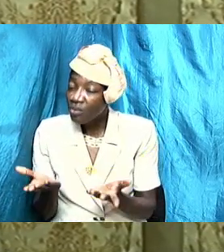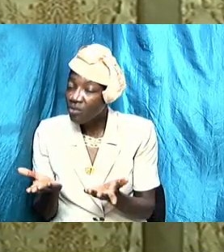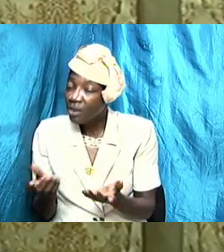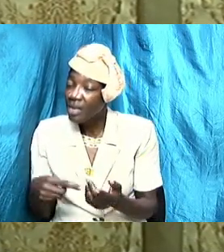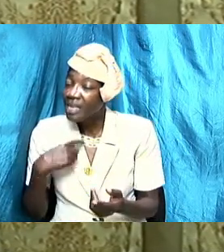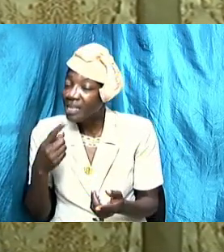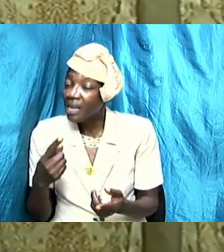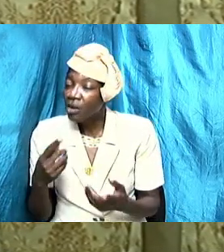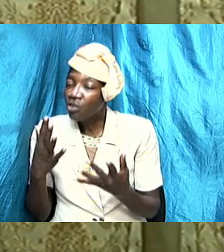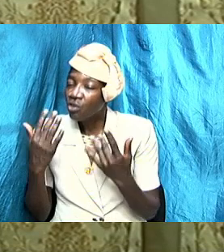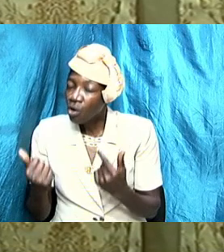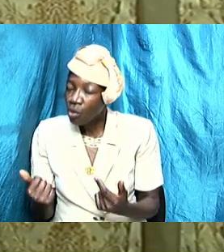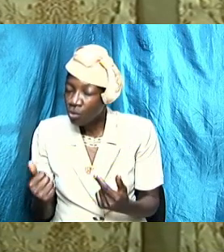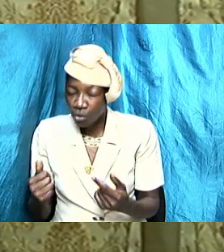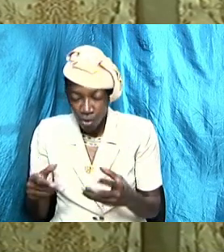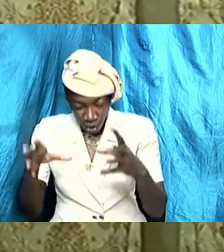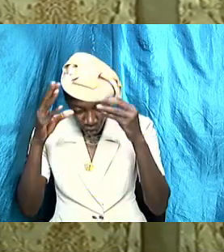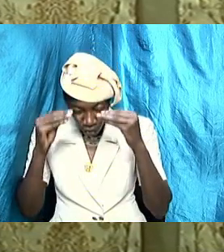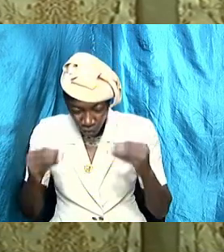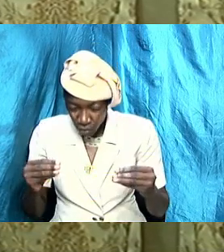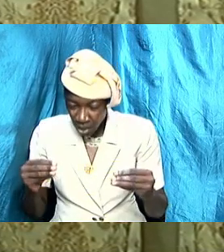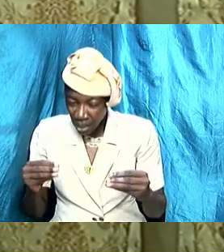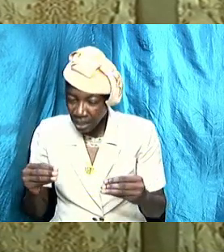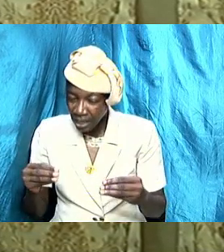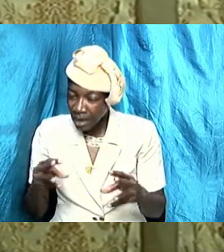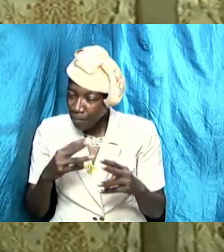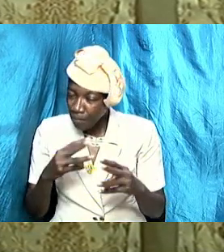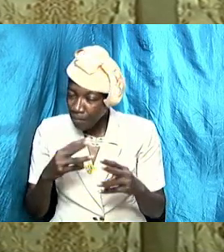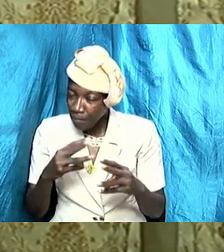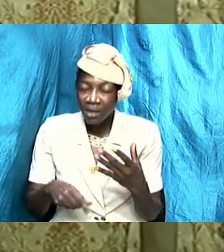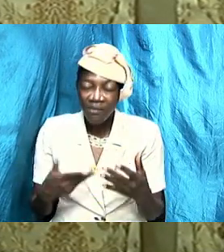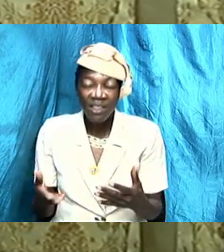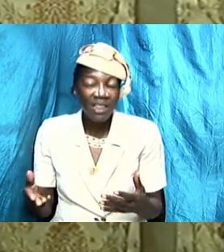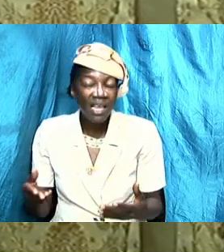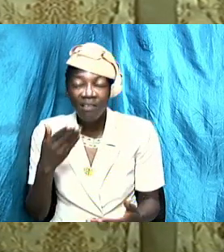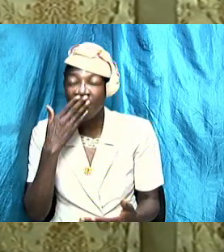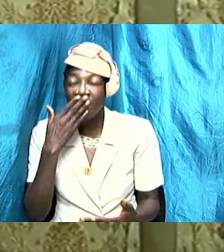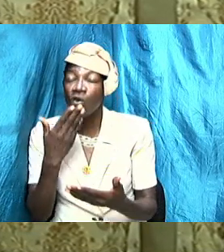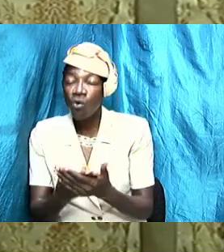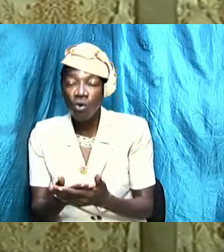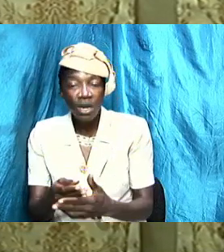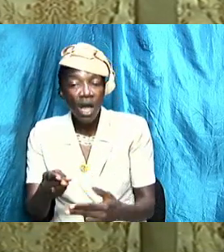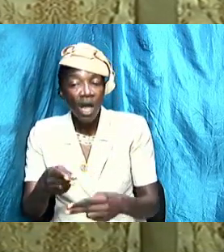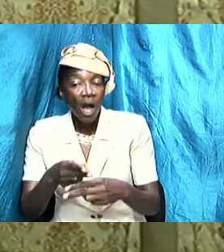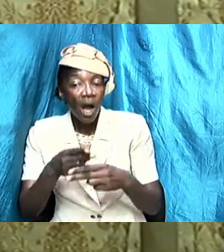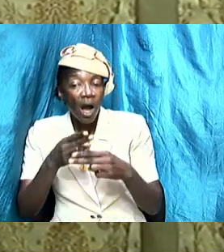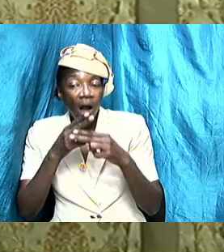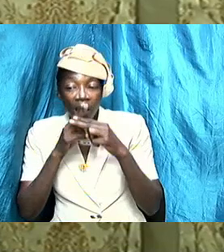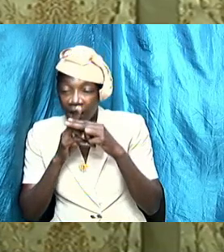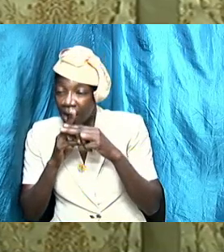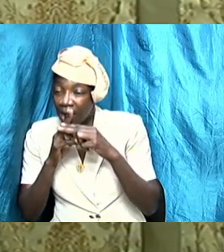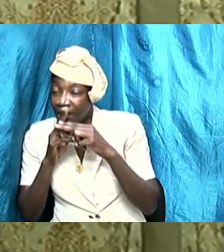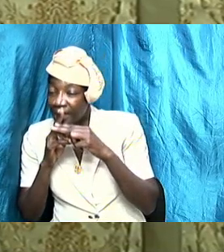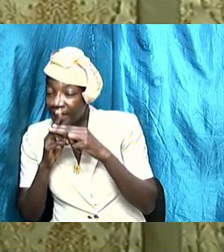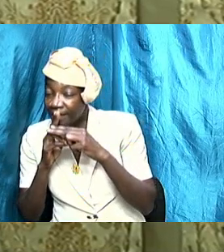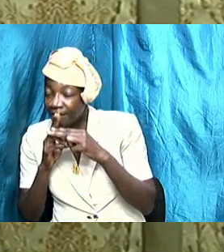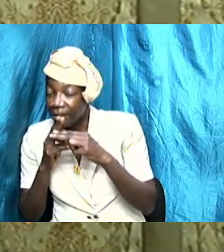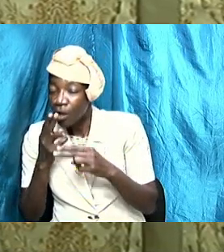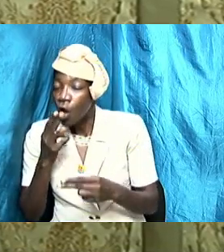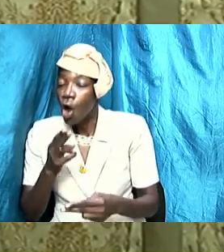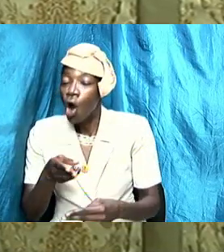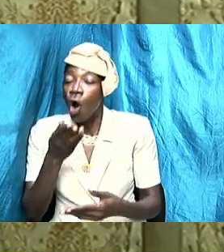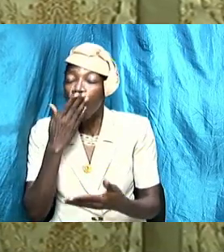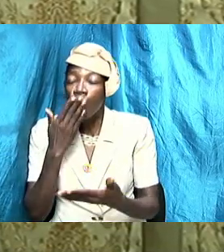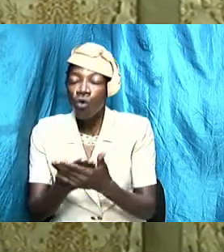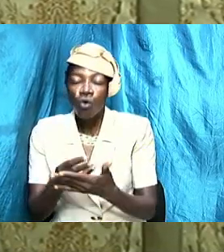whatsoever things are good and whatsoever things are honest and whatsoever things are of good report and he goes on that if there be any virtue